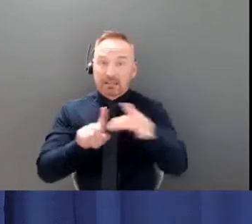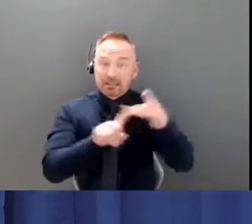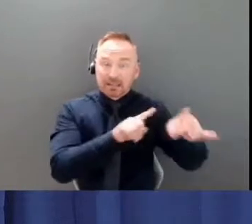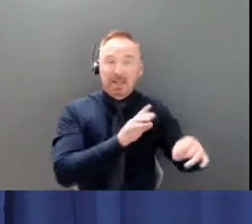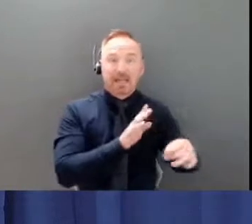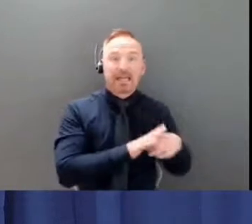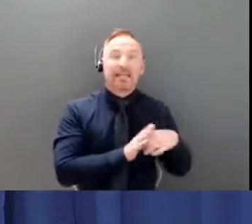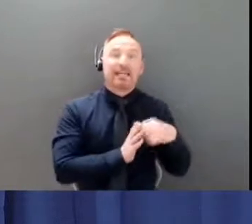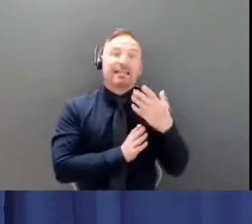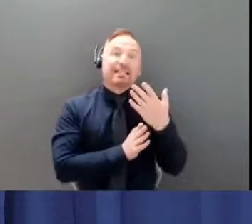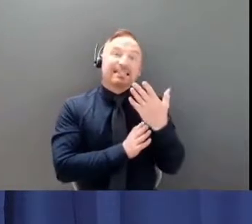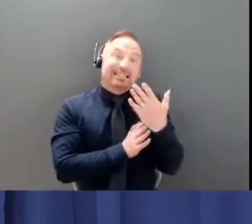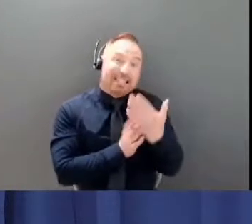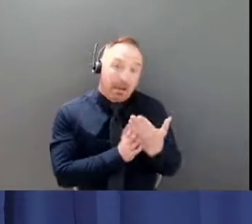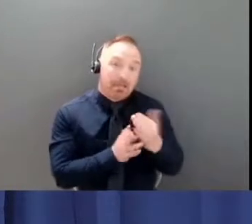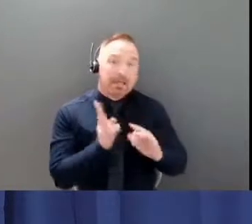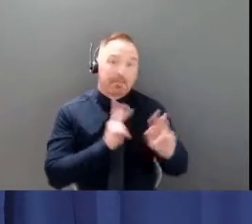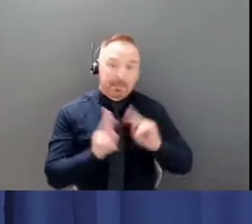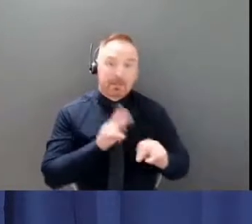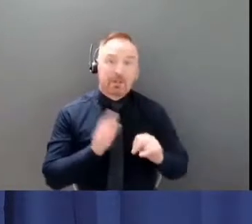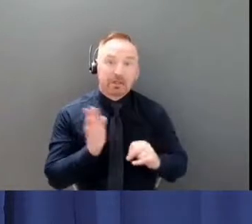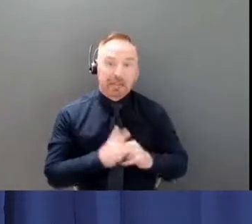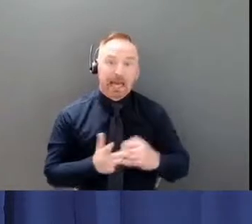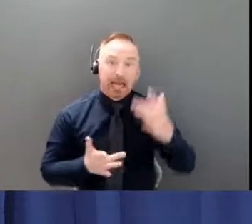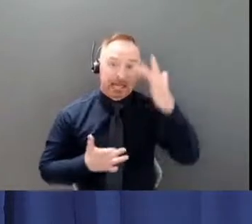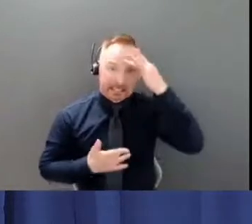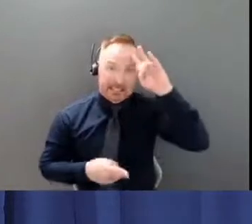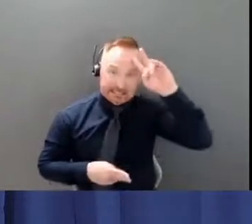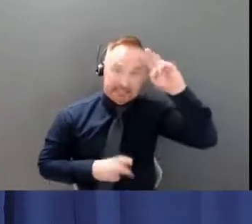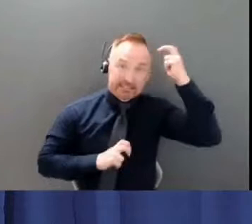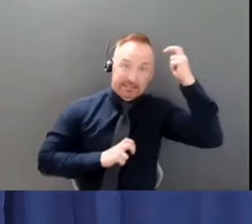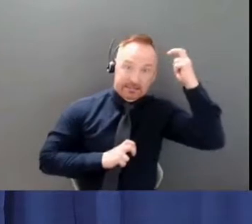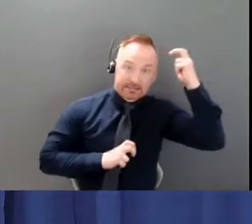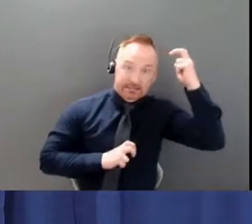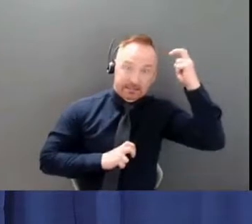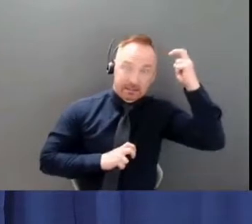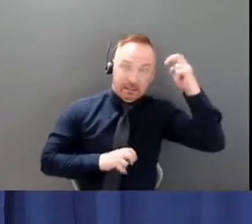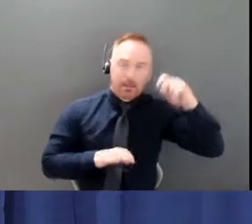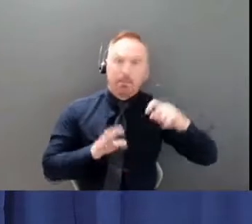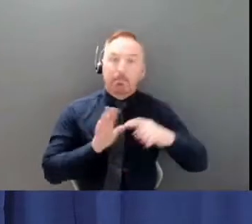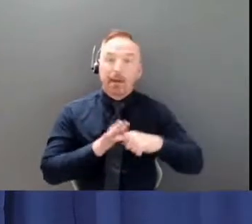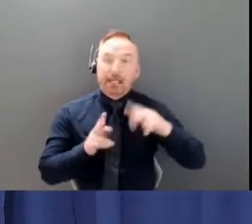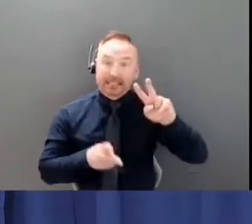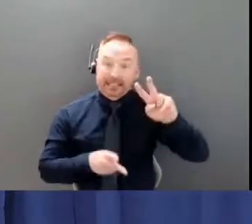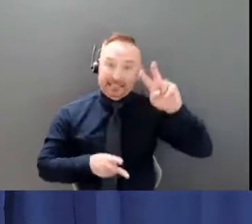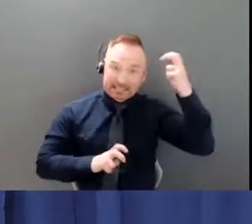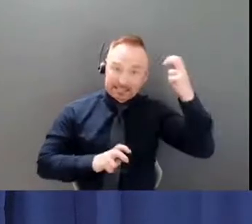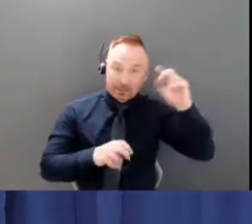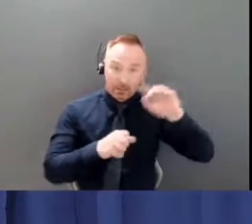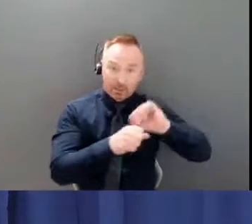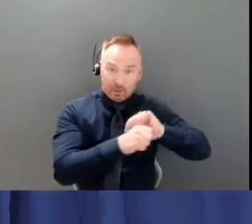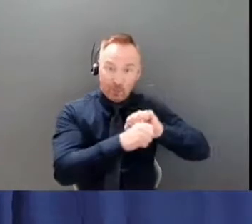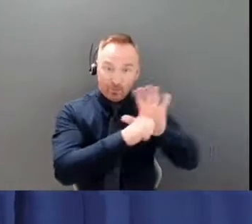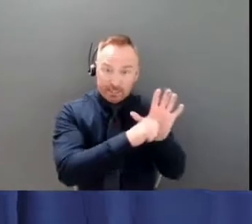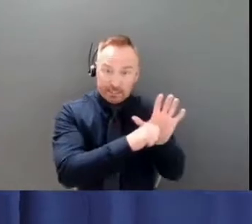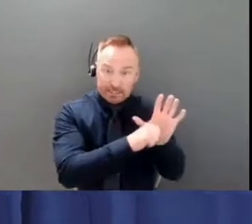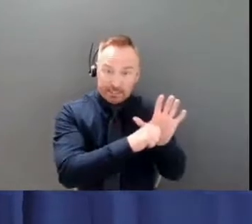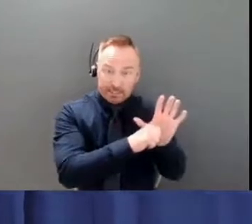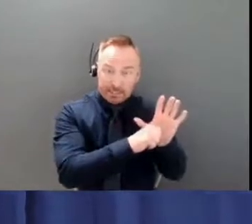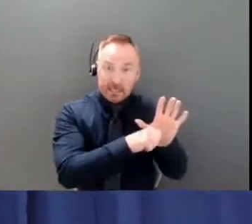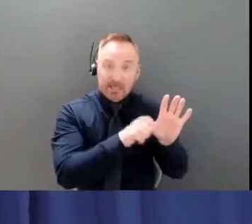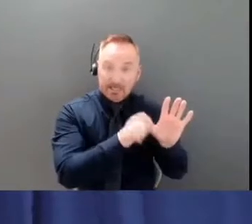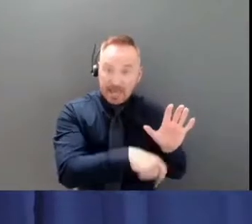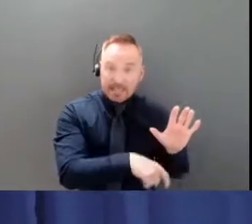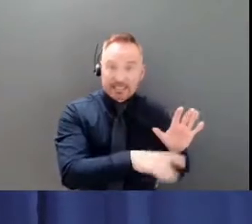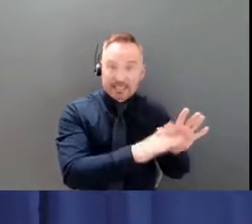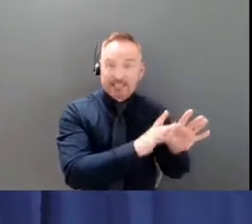of those who are infected and again as a reminder serious illness with COVID-19 is highly correlated with age in